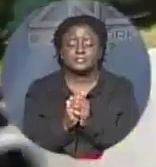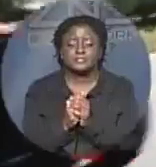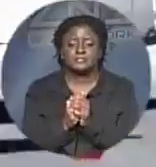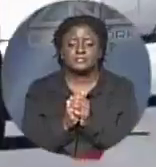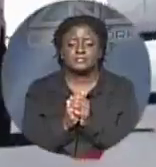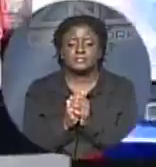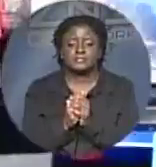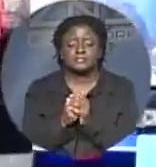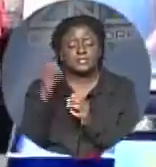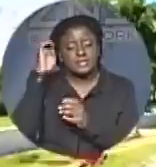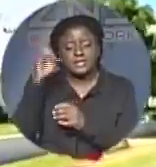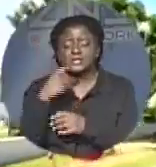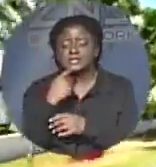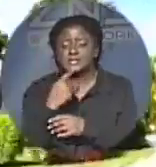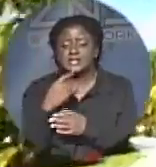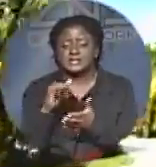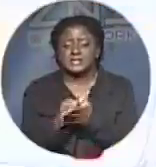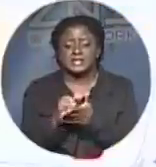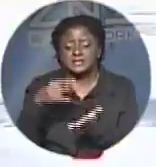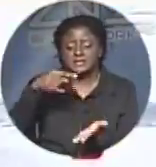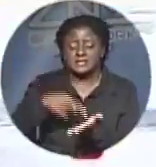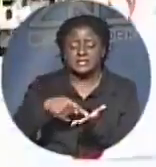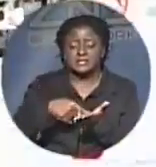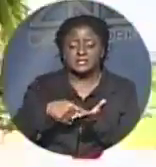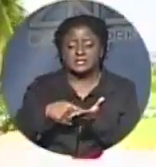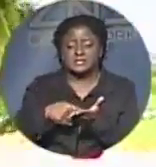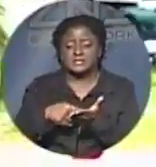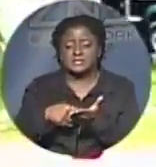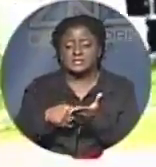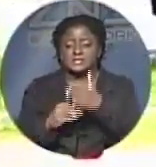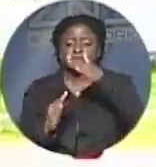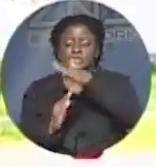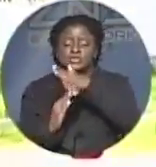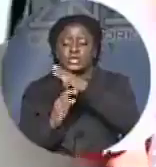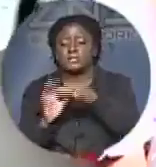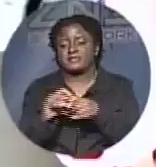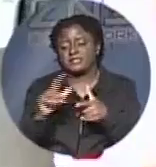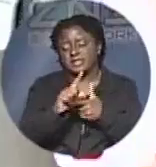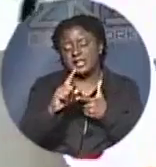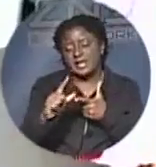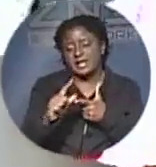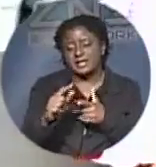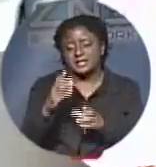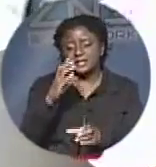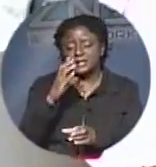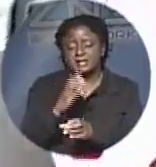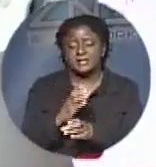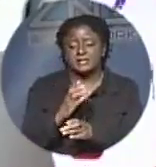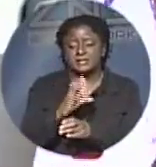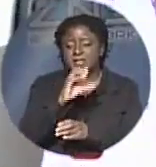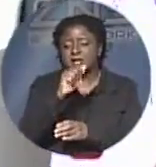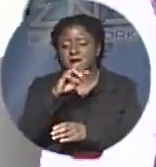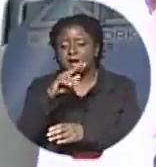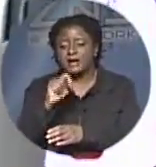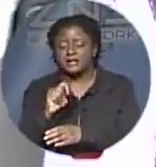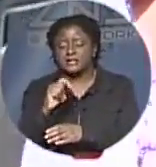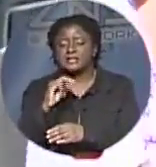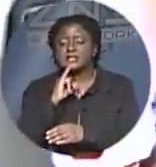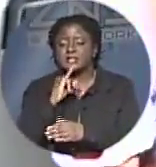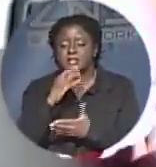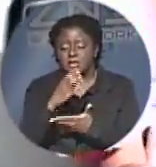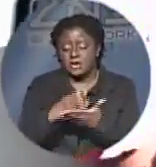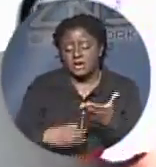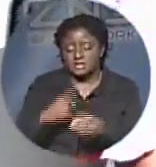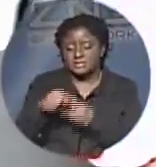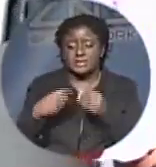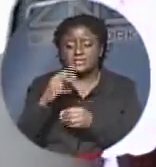He tells the show that this top-of-the-line cart goes for around $32,000. For those who can afford it, it's just